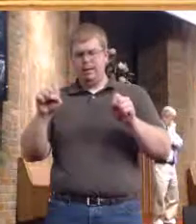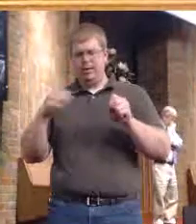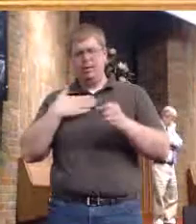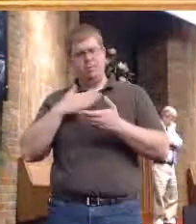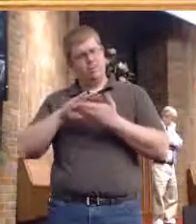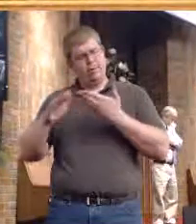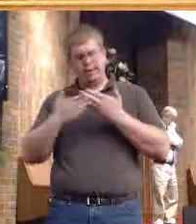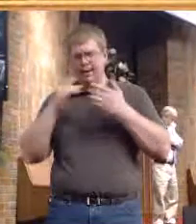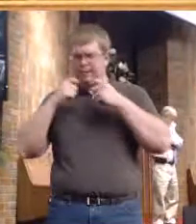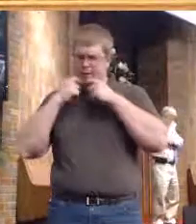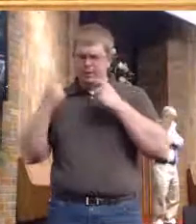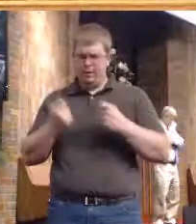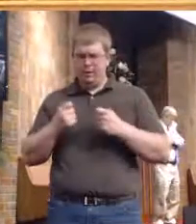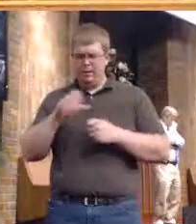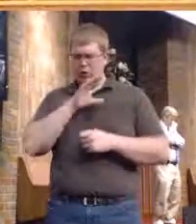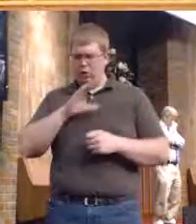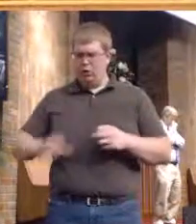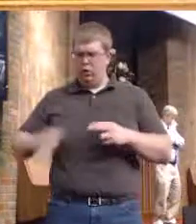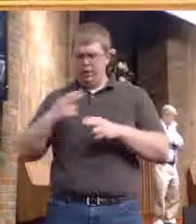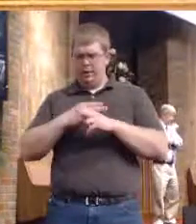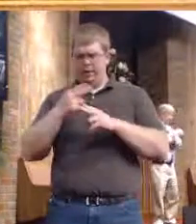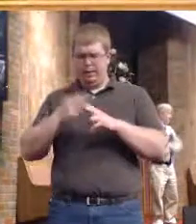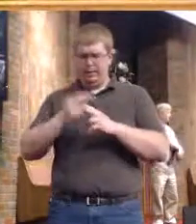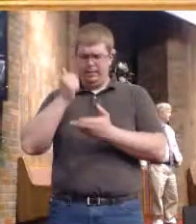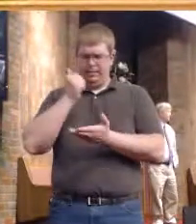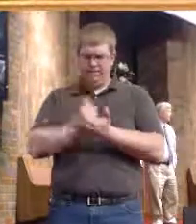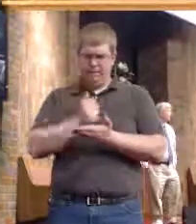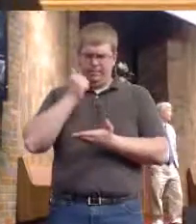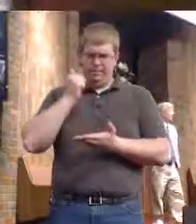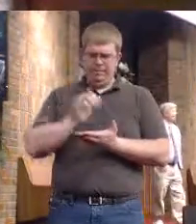where we sin. In Christ's name we pray. Amen. Amen.